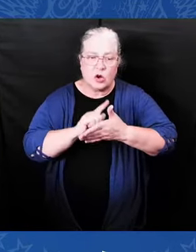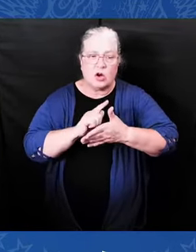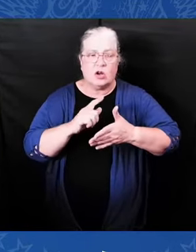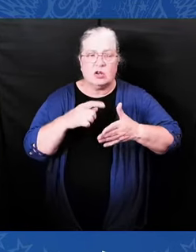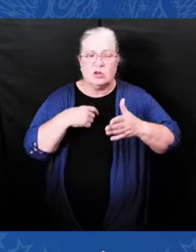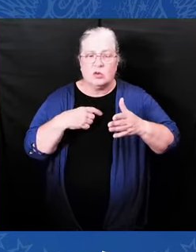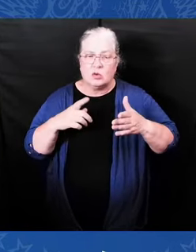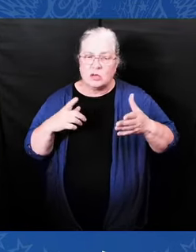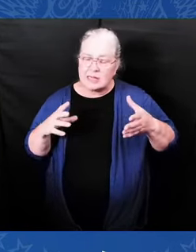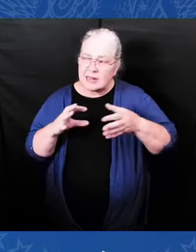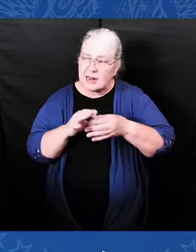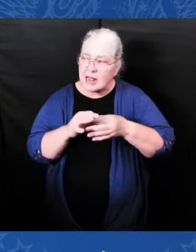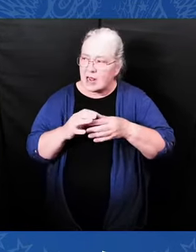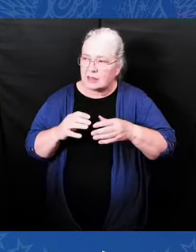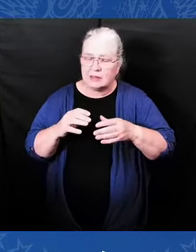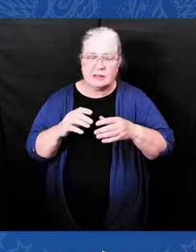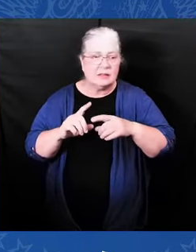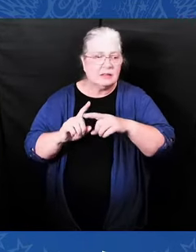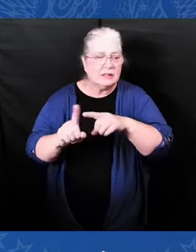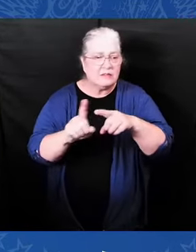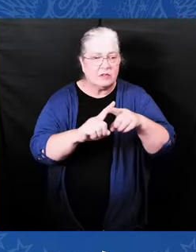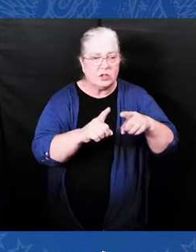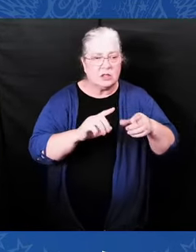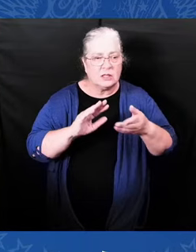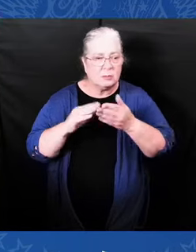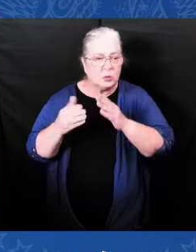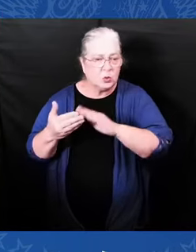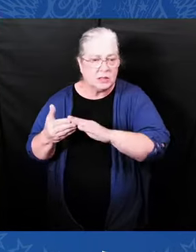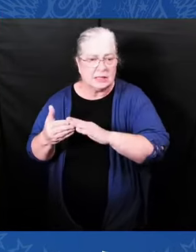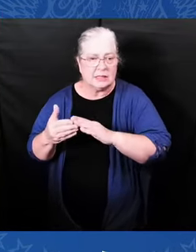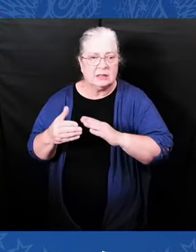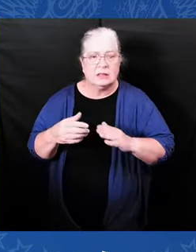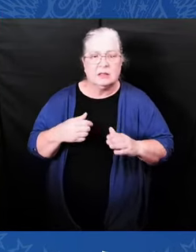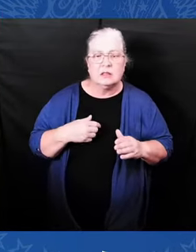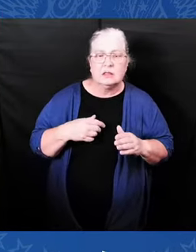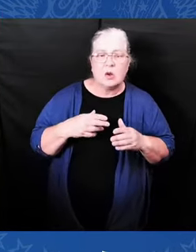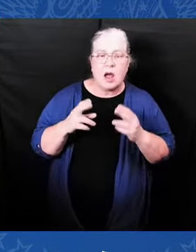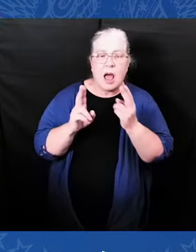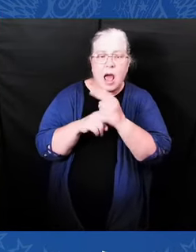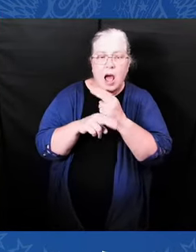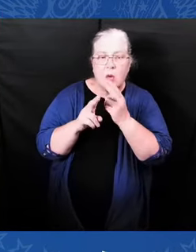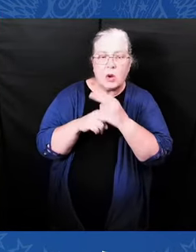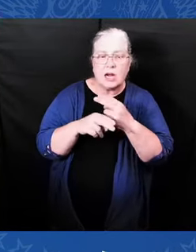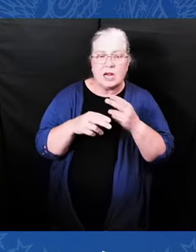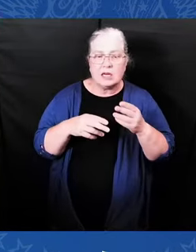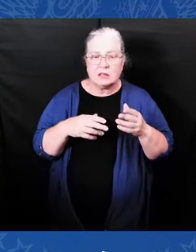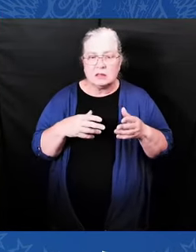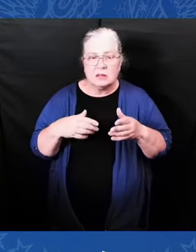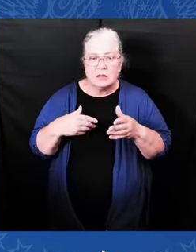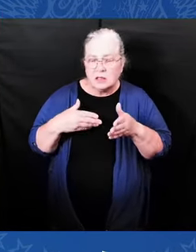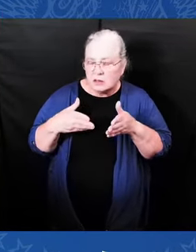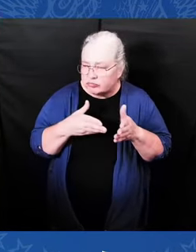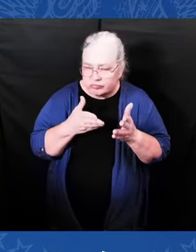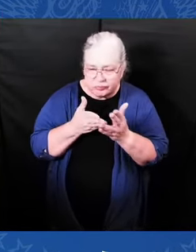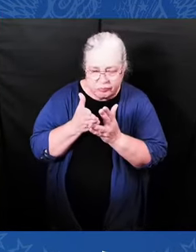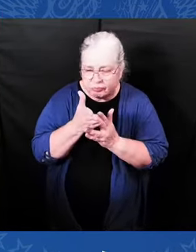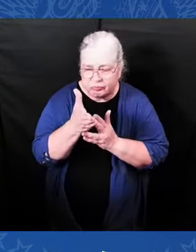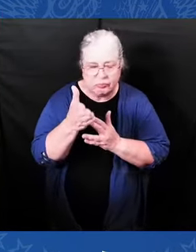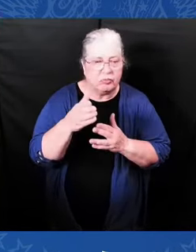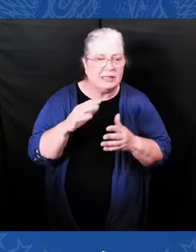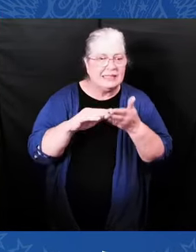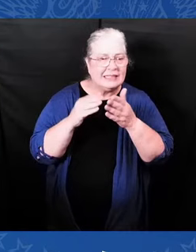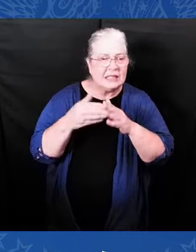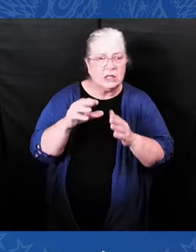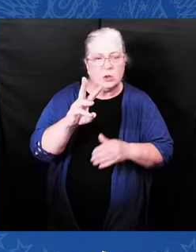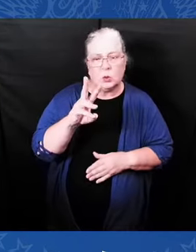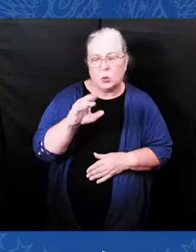underground for a long ways. It divides the community that — the Black community. They're separated. No way to get